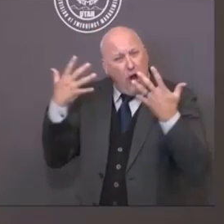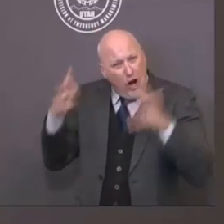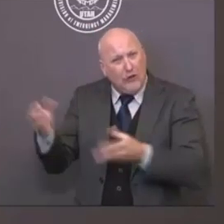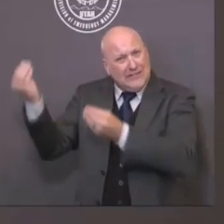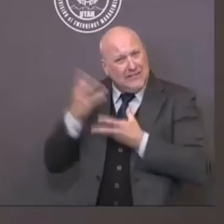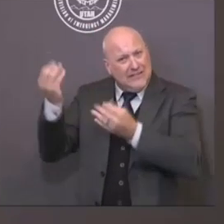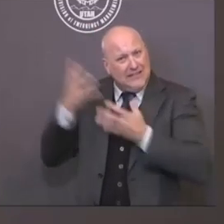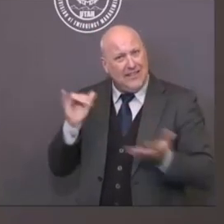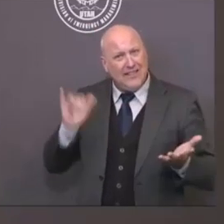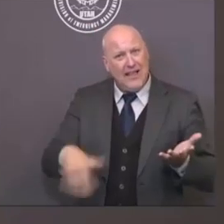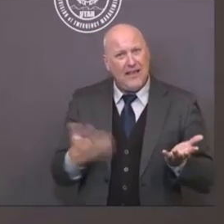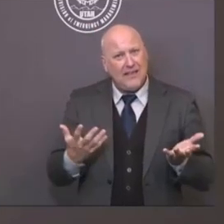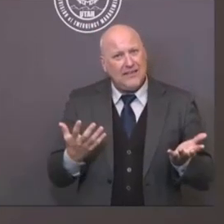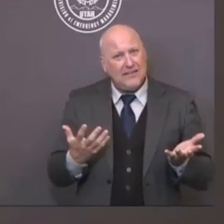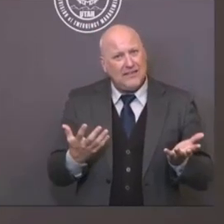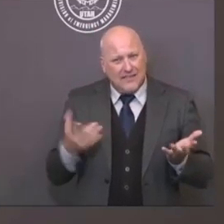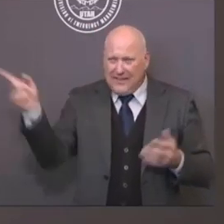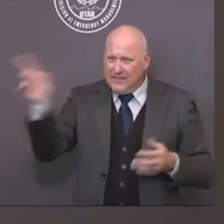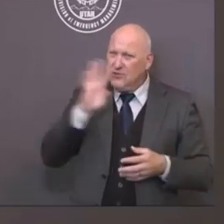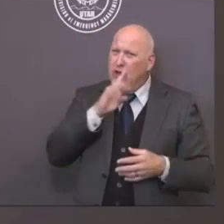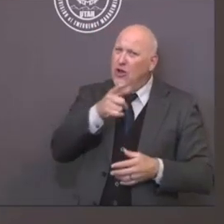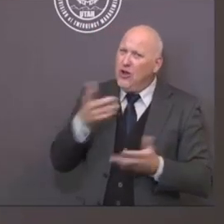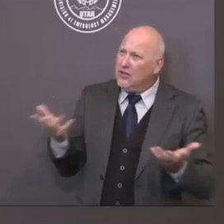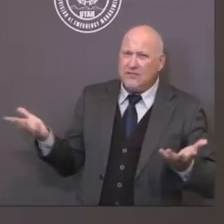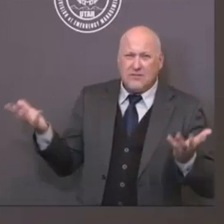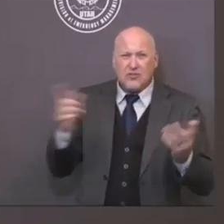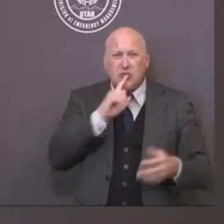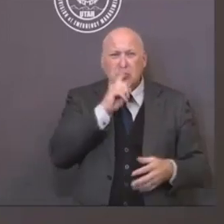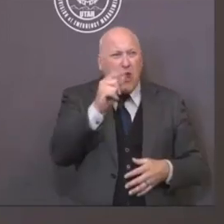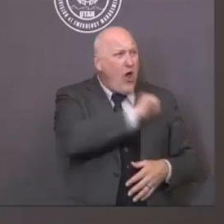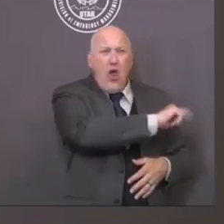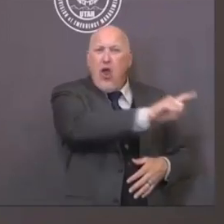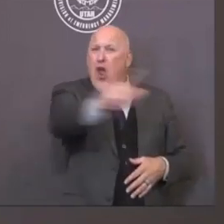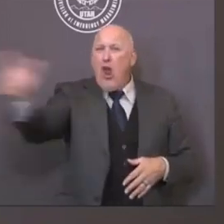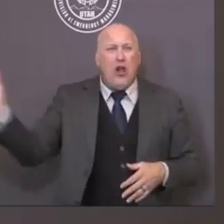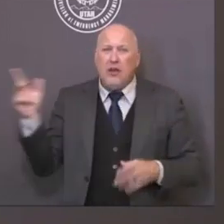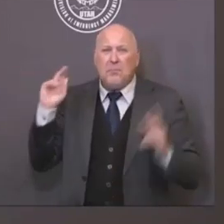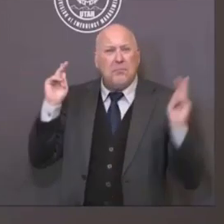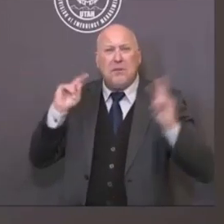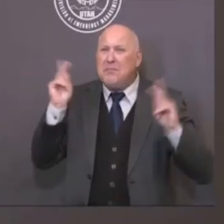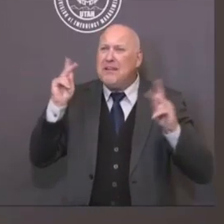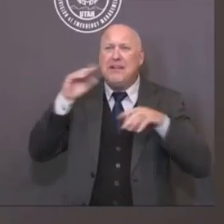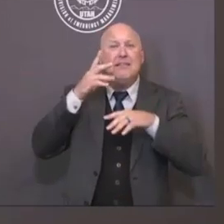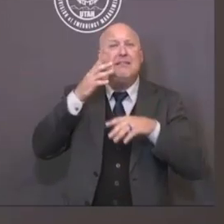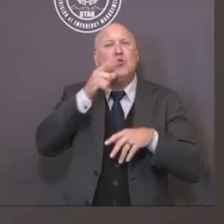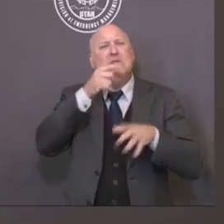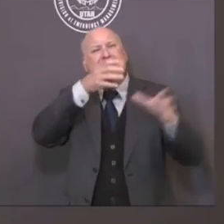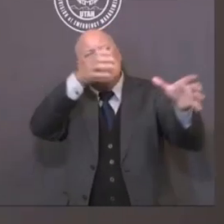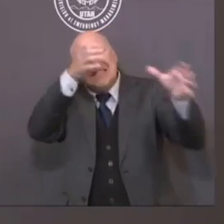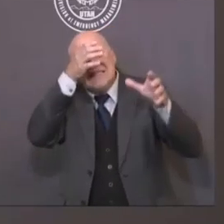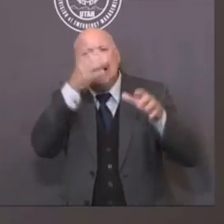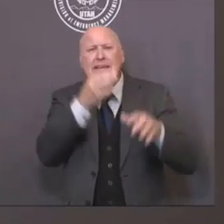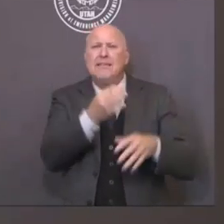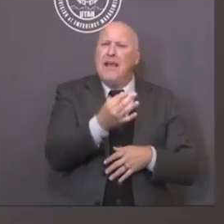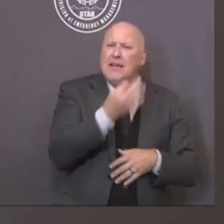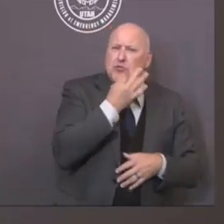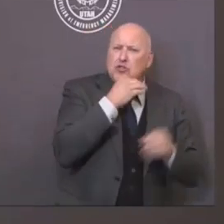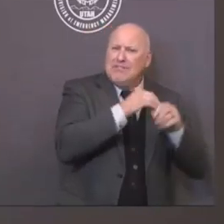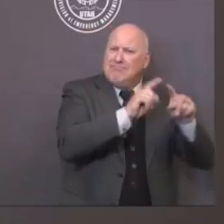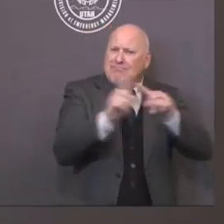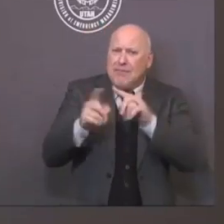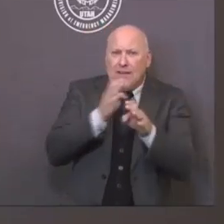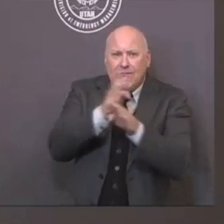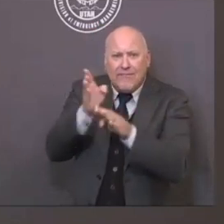mask. They are concerned that if we don't, you can understand the entrepreneurs, the business people and we as consumers.